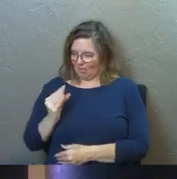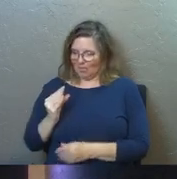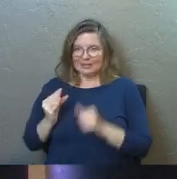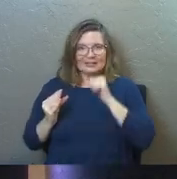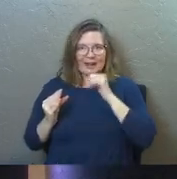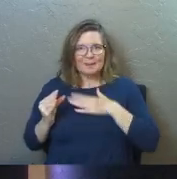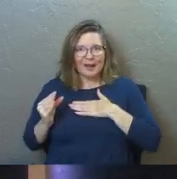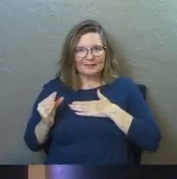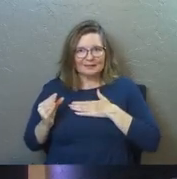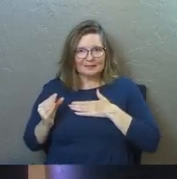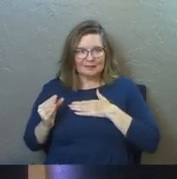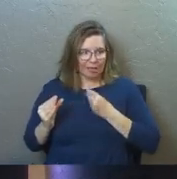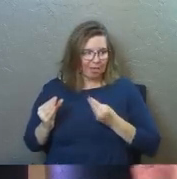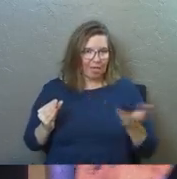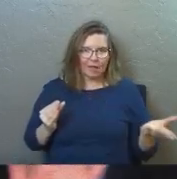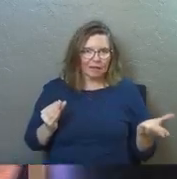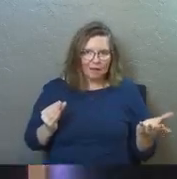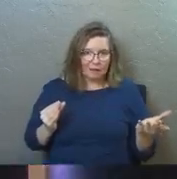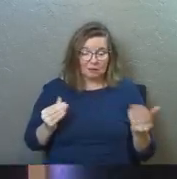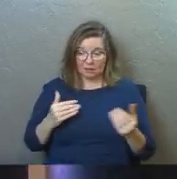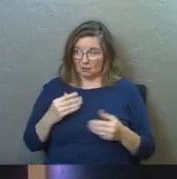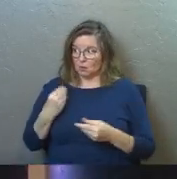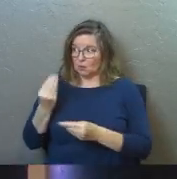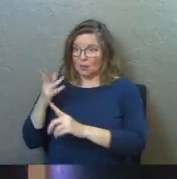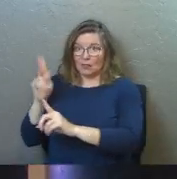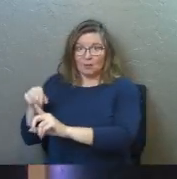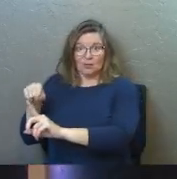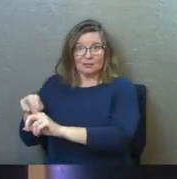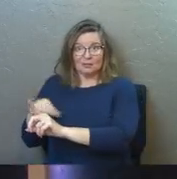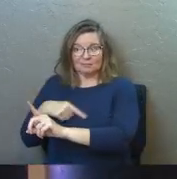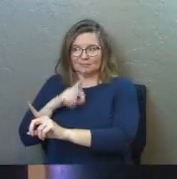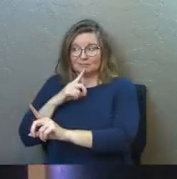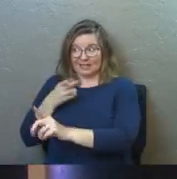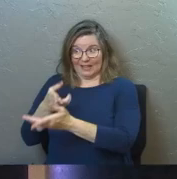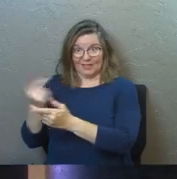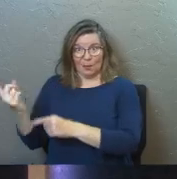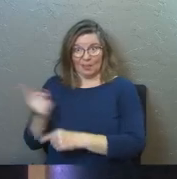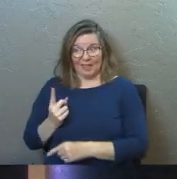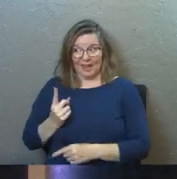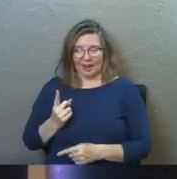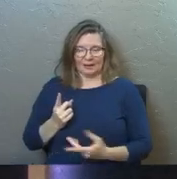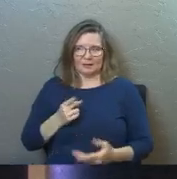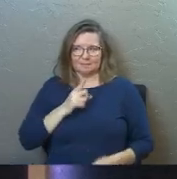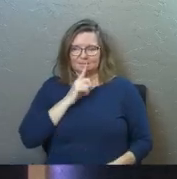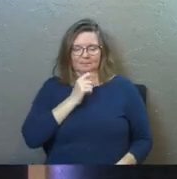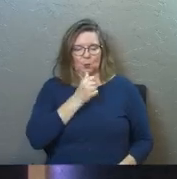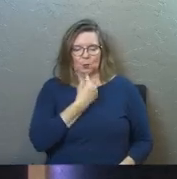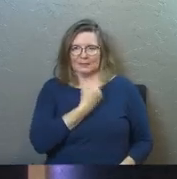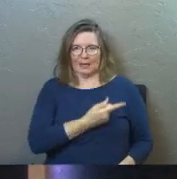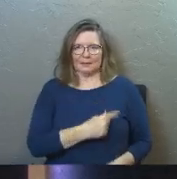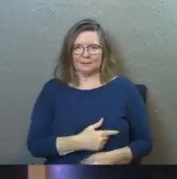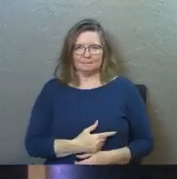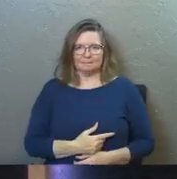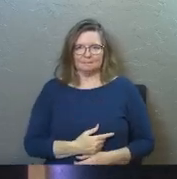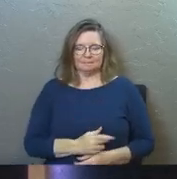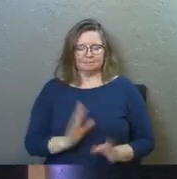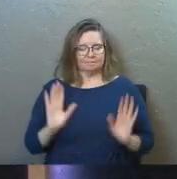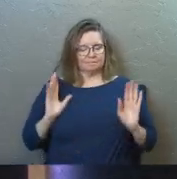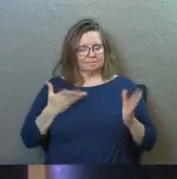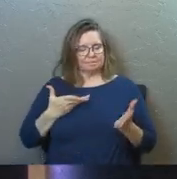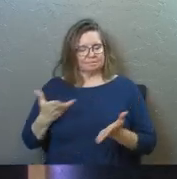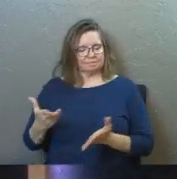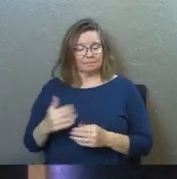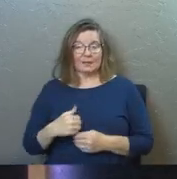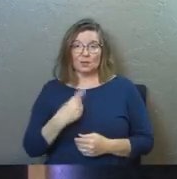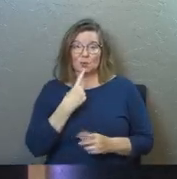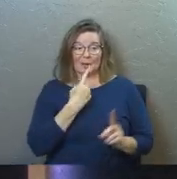and you tell it about the person who isn't there, because let's be honest, if they were there, you probably wouldn't be saying it, and you're